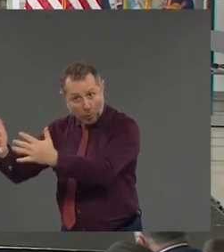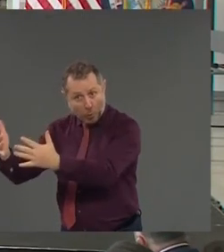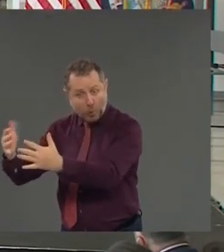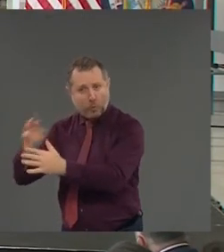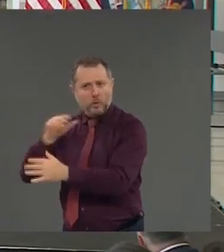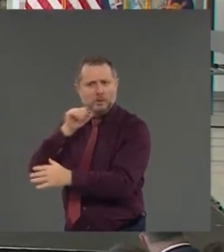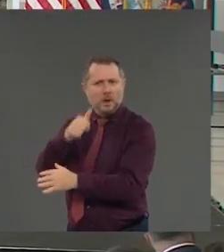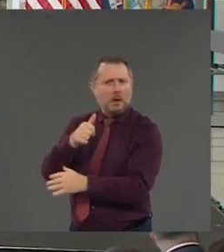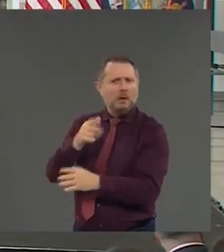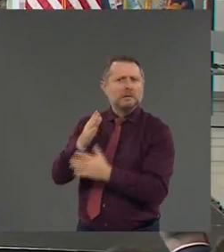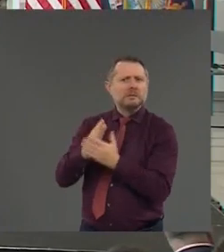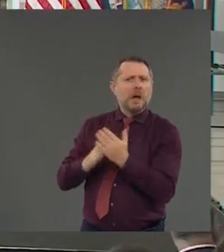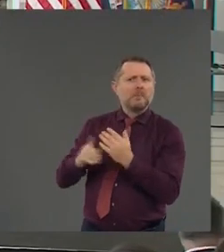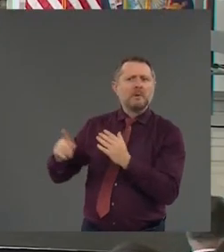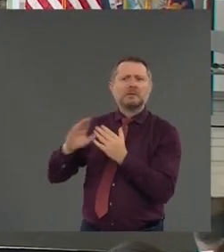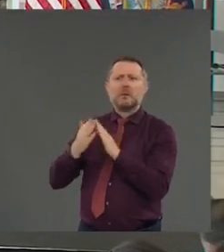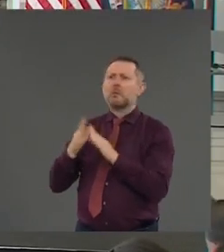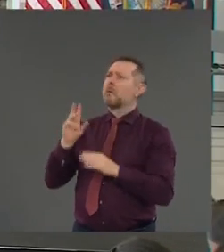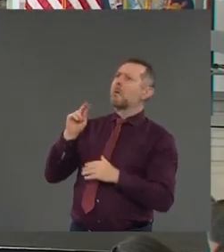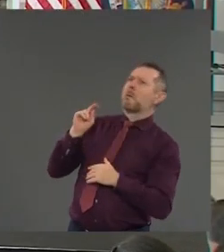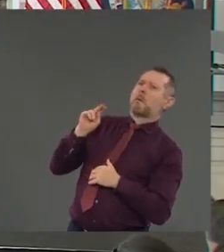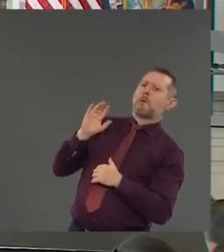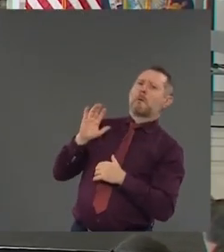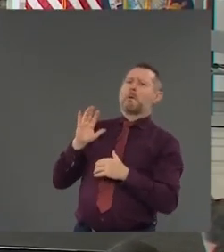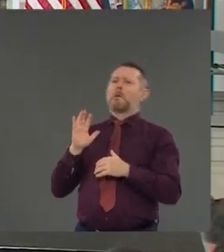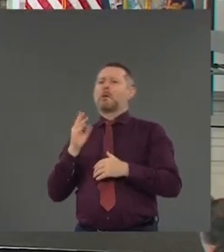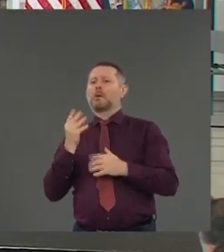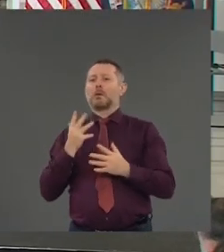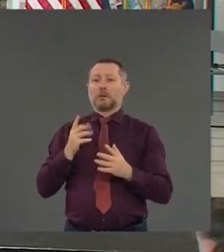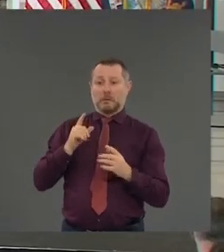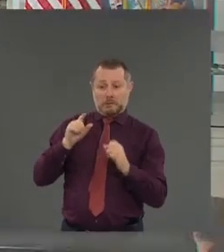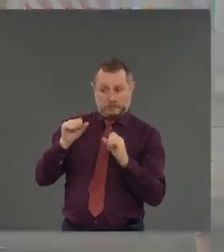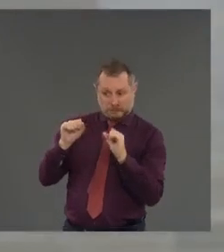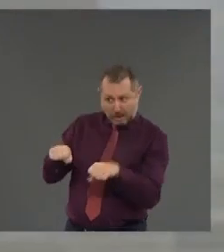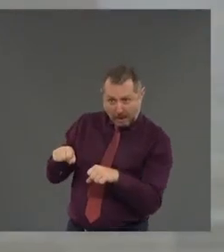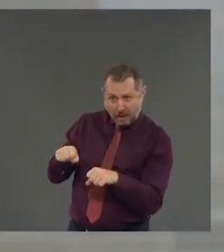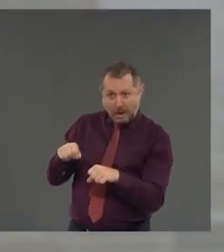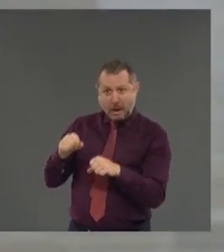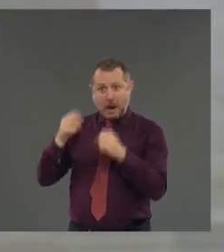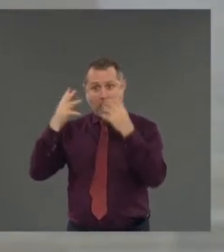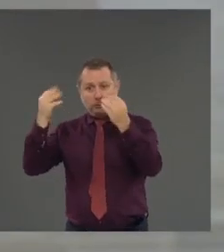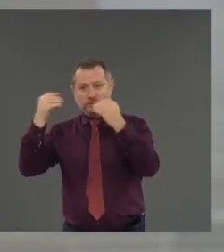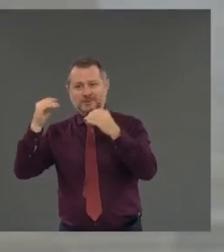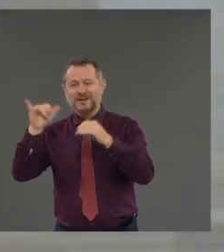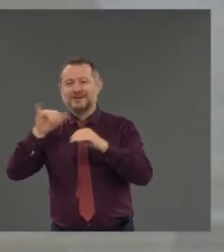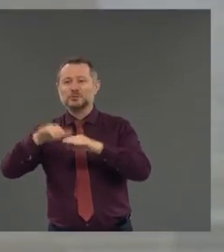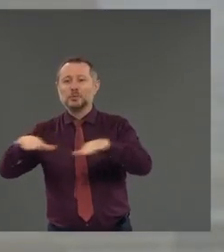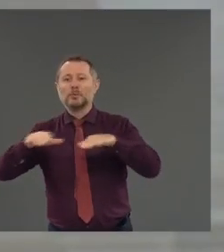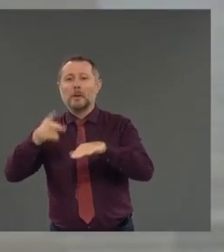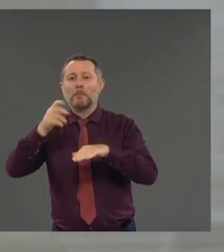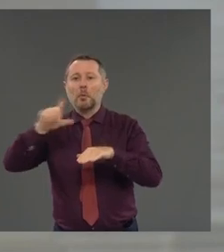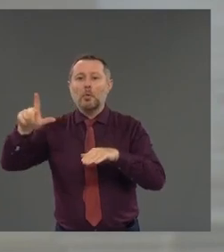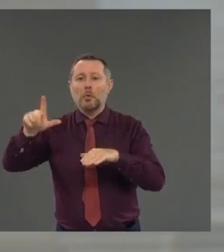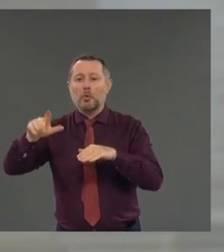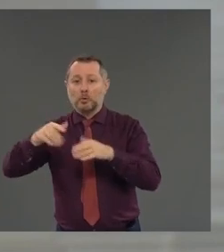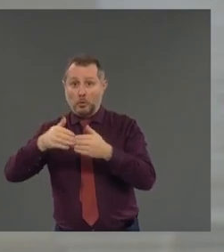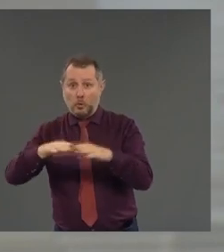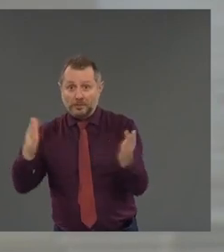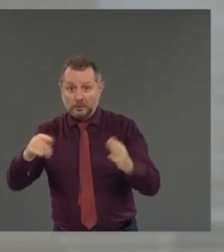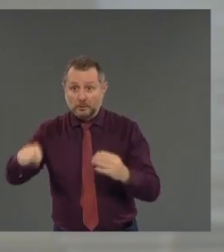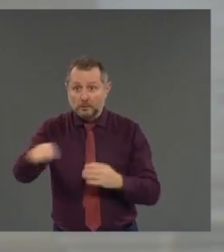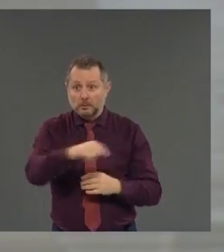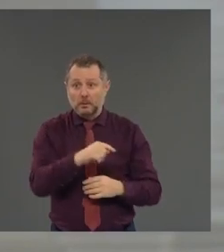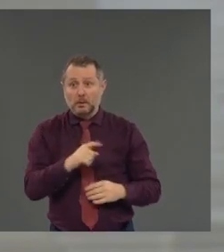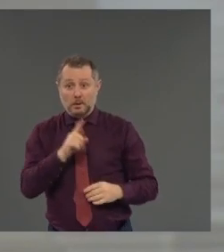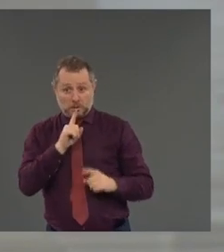state. Can outdoor swimming pools safely reopen this summer? Can outdoor swimming pools in phase two?